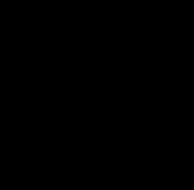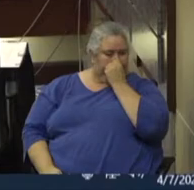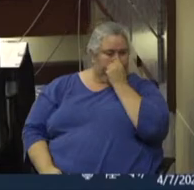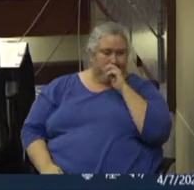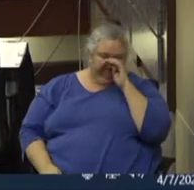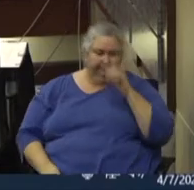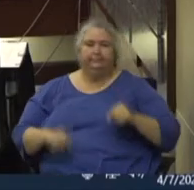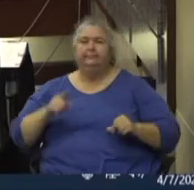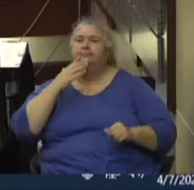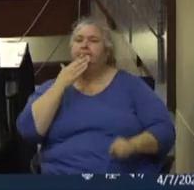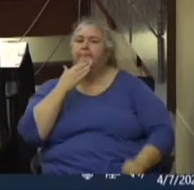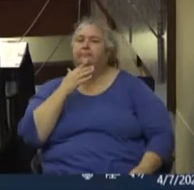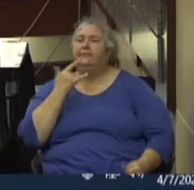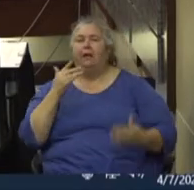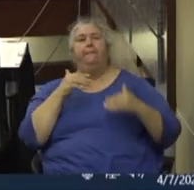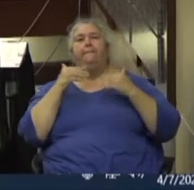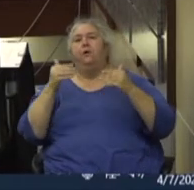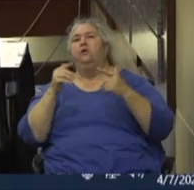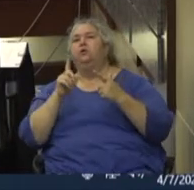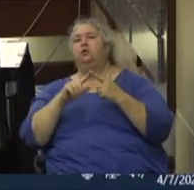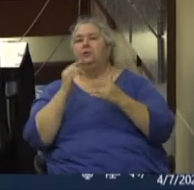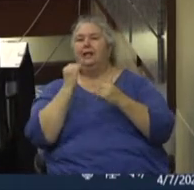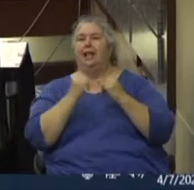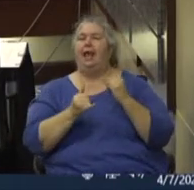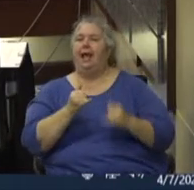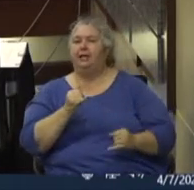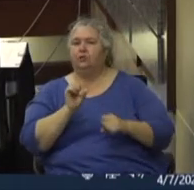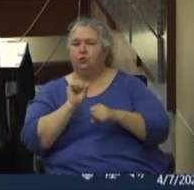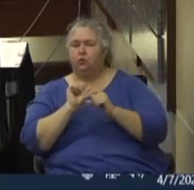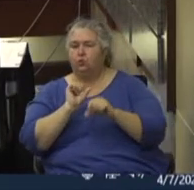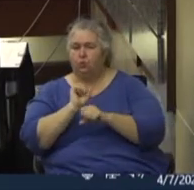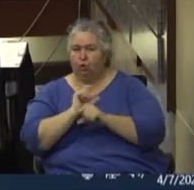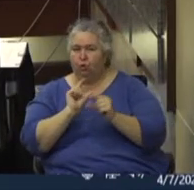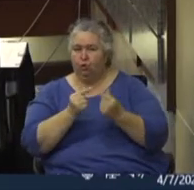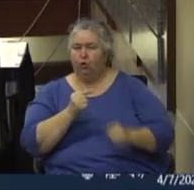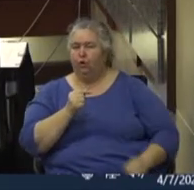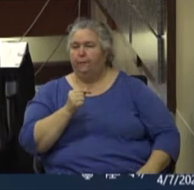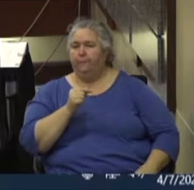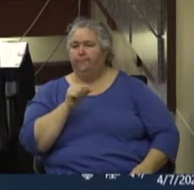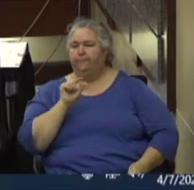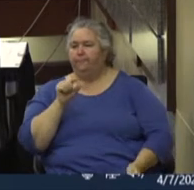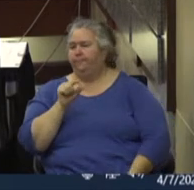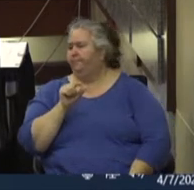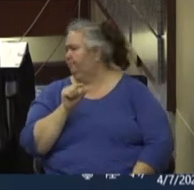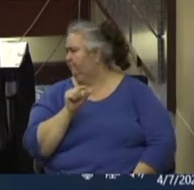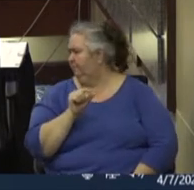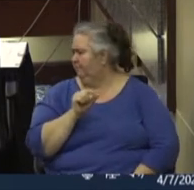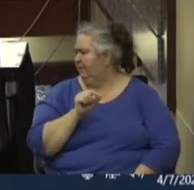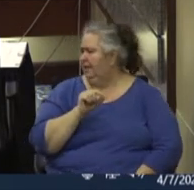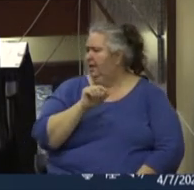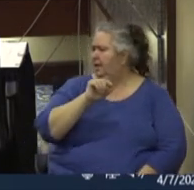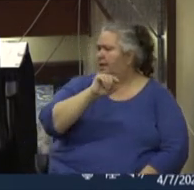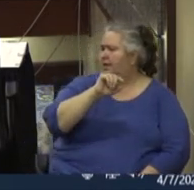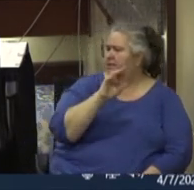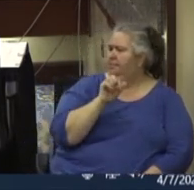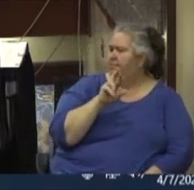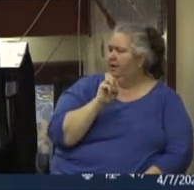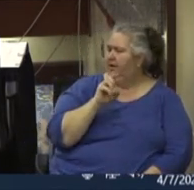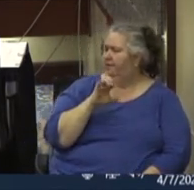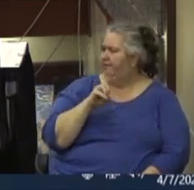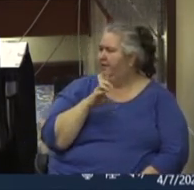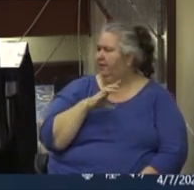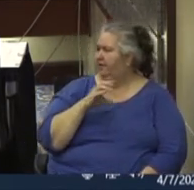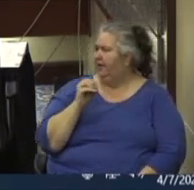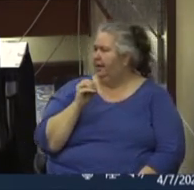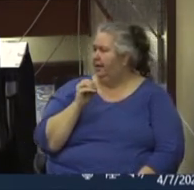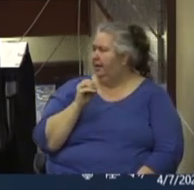We will now move on to our last working group, which is co-chaired by our own Andrea Barefield and Susie Painter March.